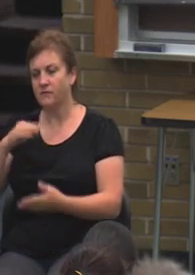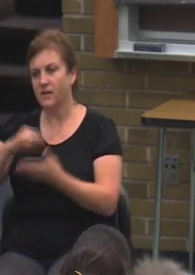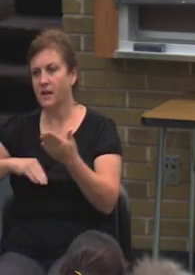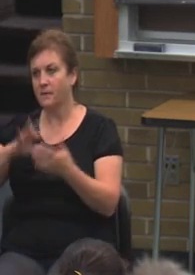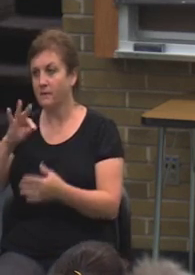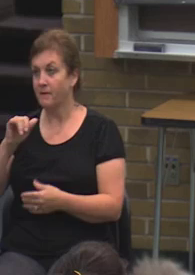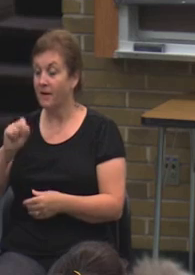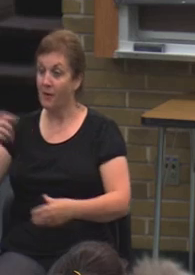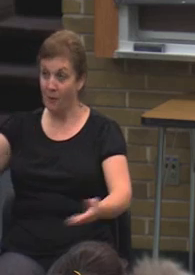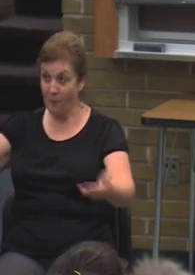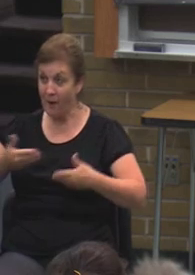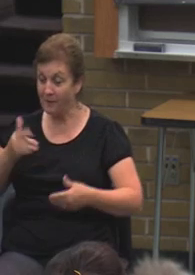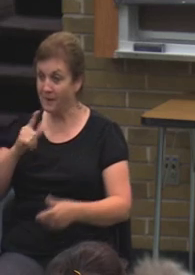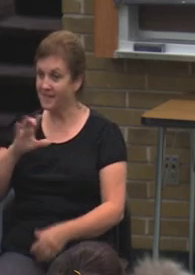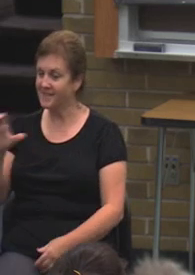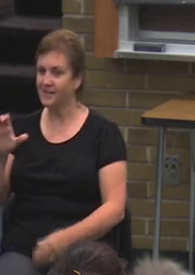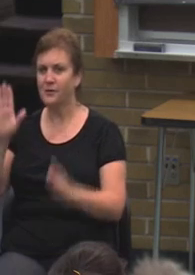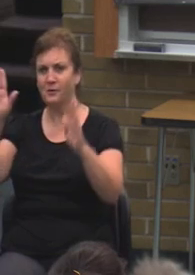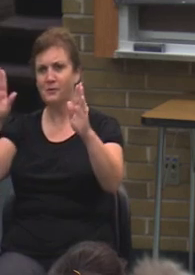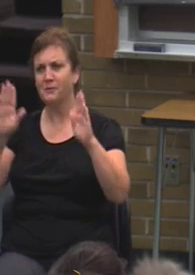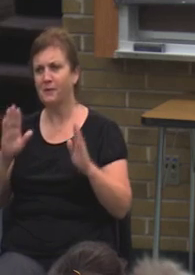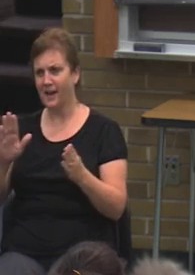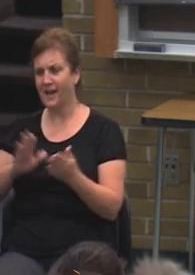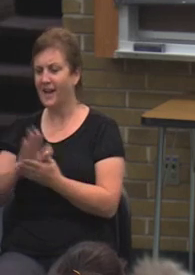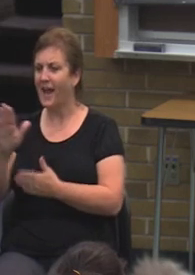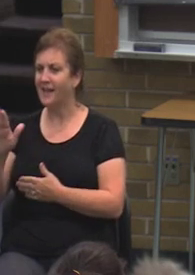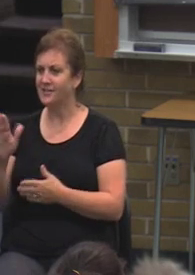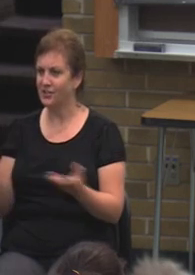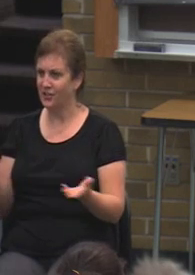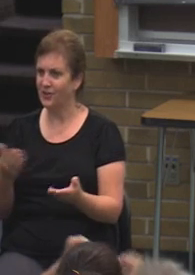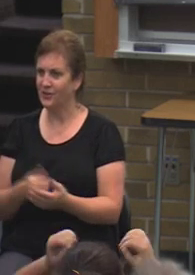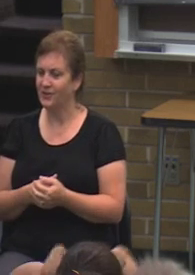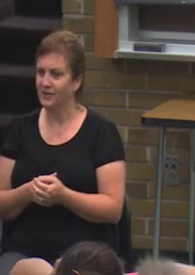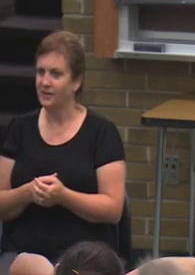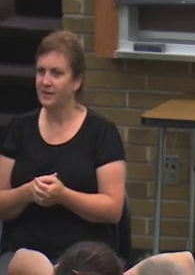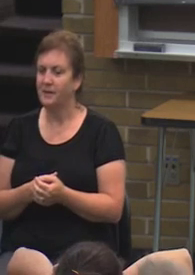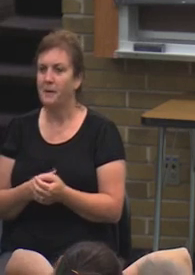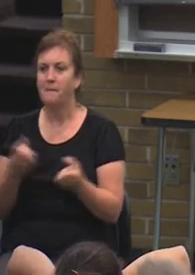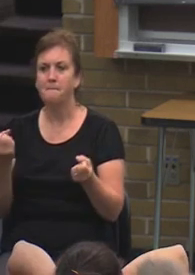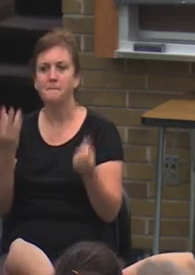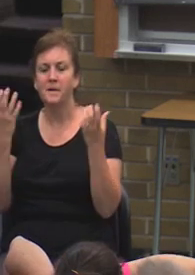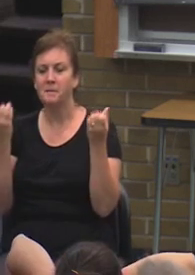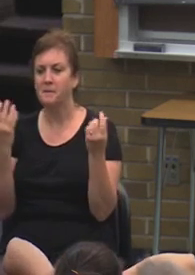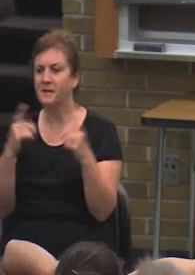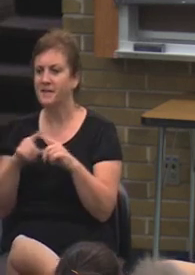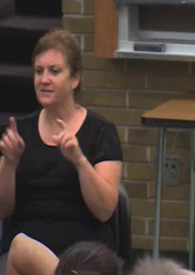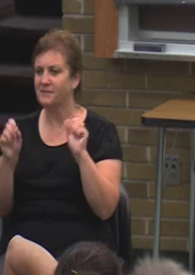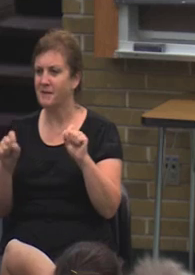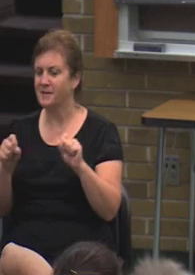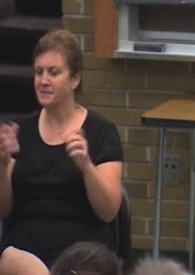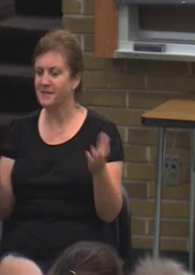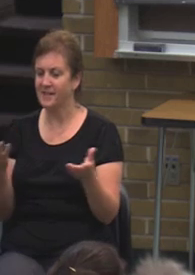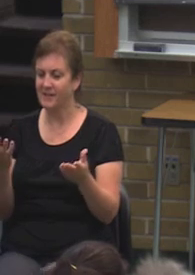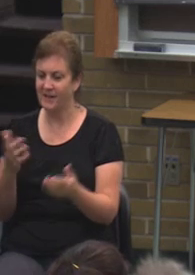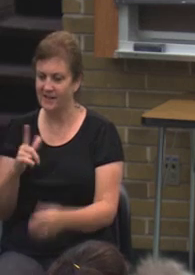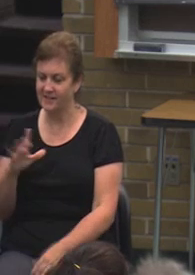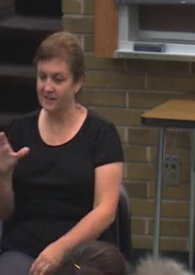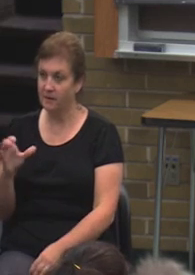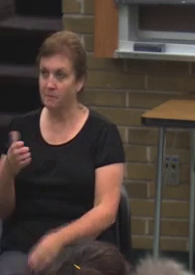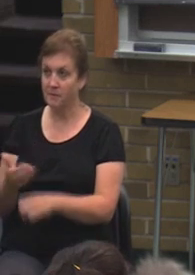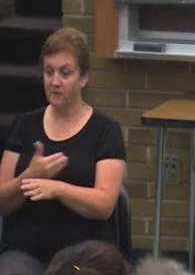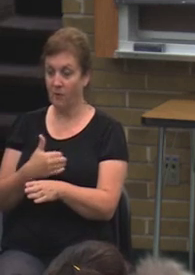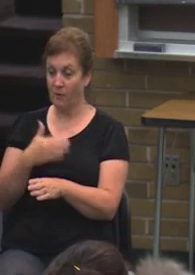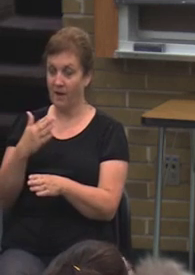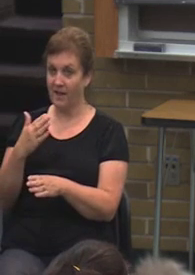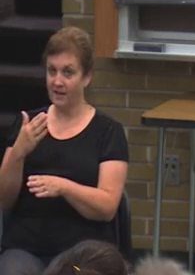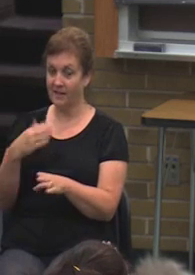Welcome to LCC. This is a great institution of higher learning. There are a lot of endless possibilities here at LCC. So before I